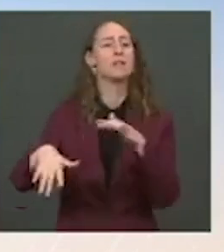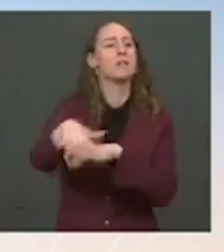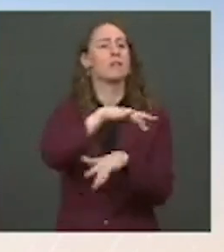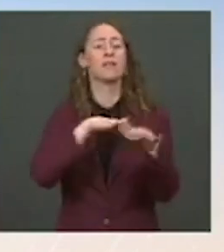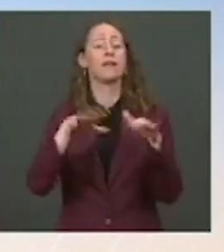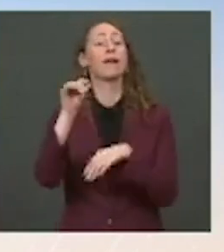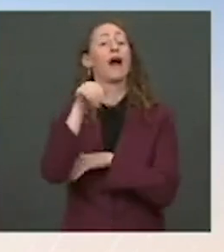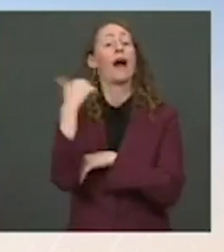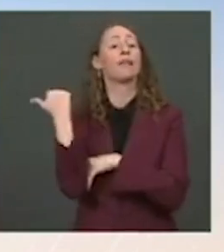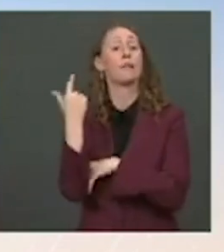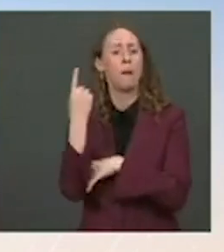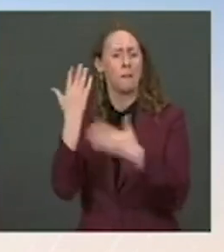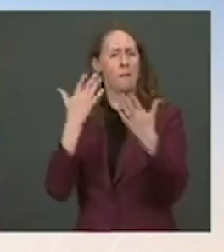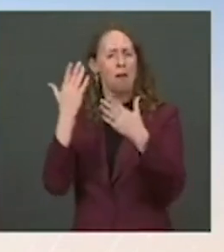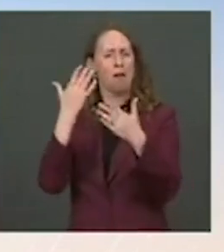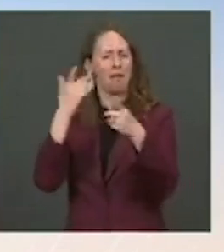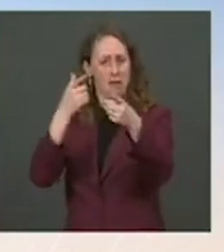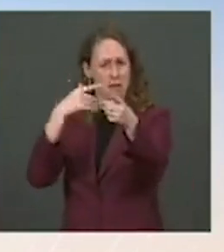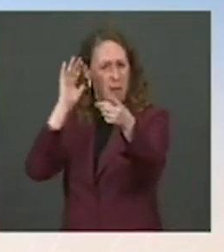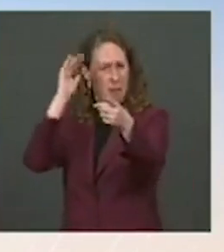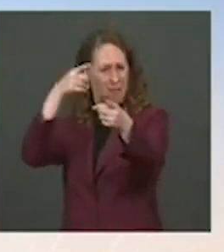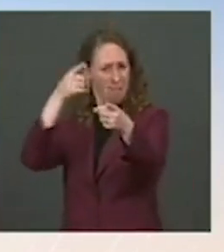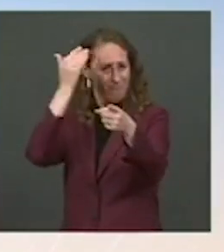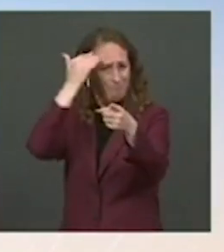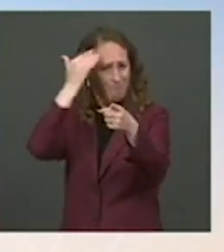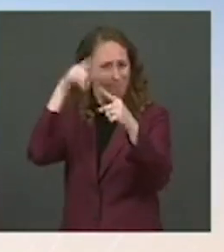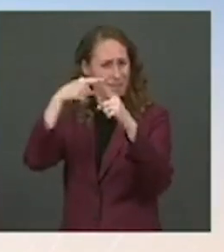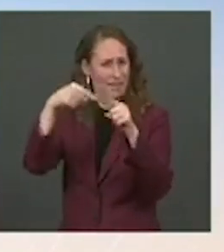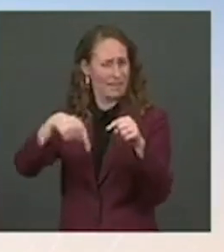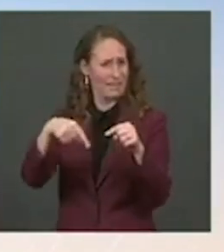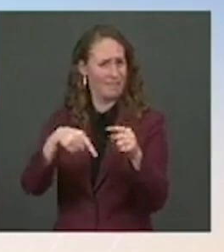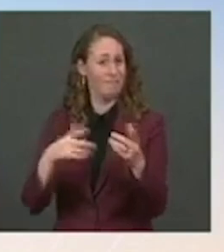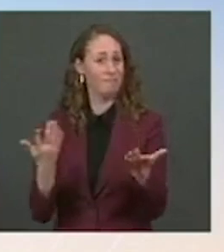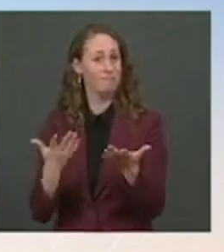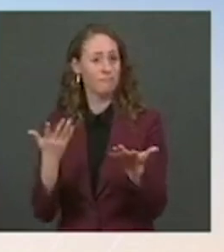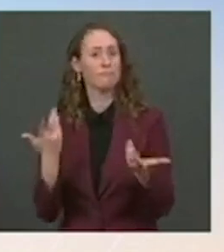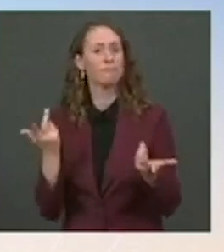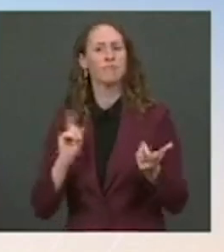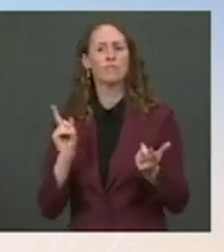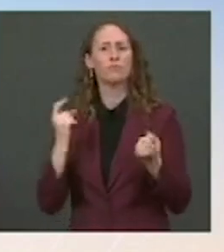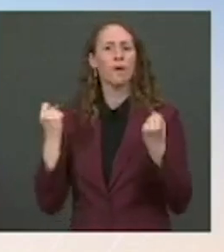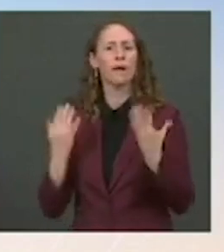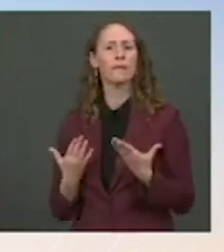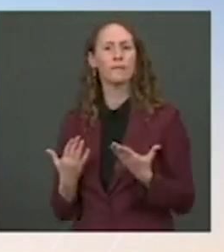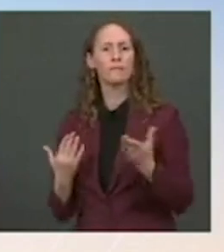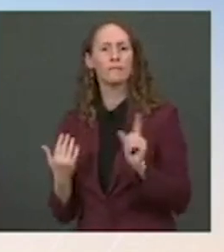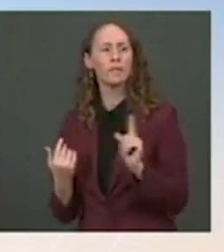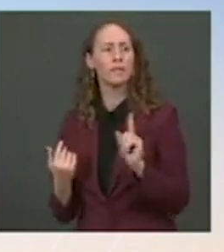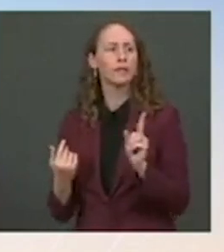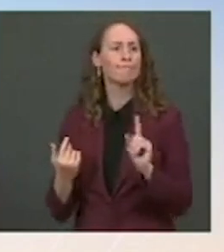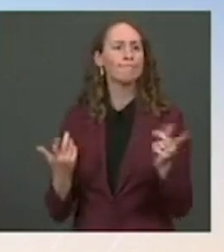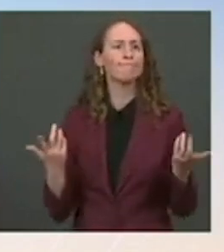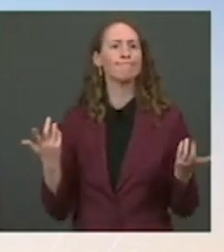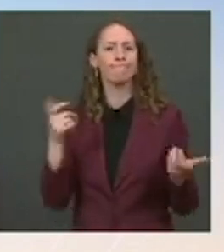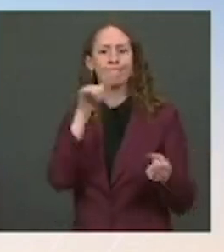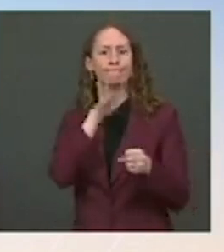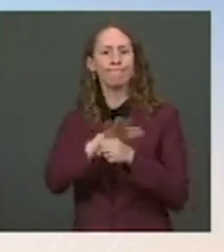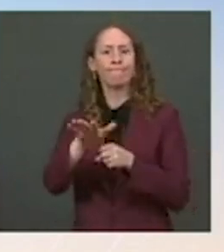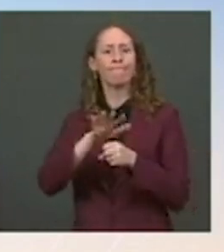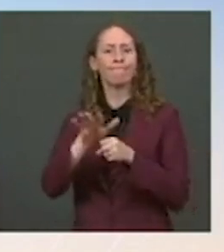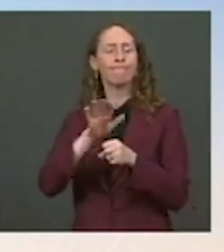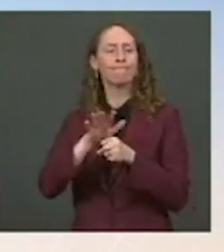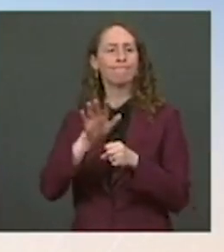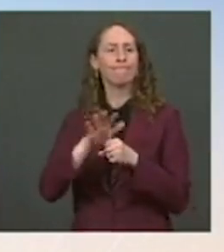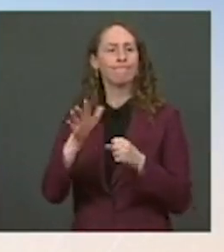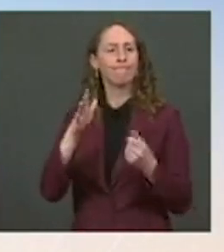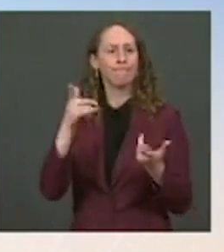some reporting on, many of you, is the shortage of drivers that we have seen. And there's been some reporting on it recently, but this has been